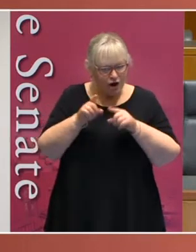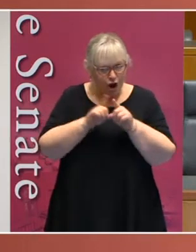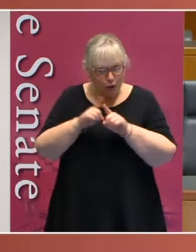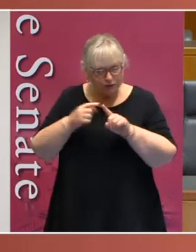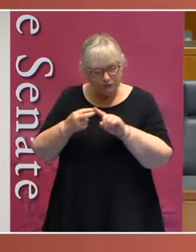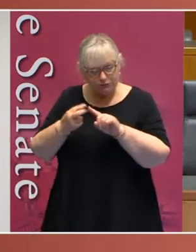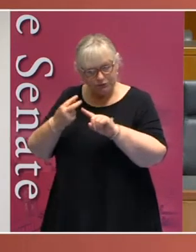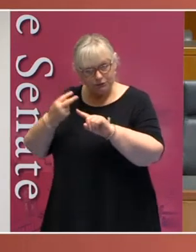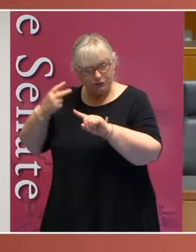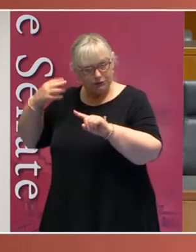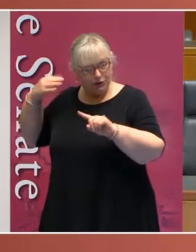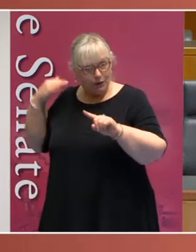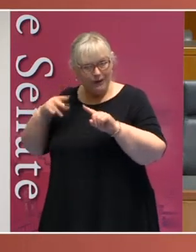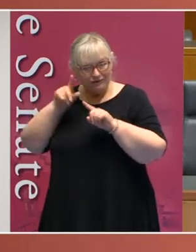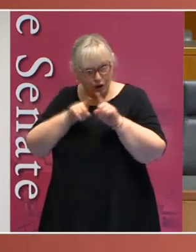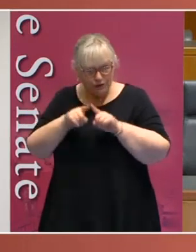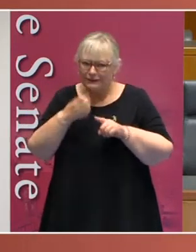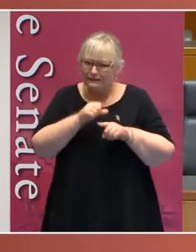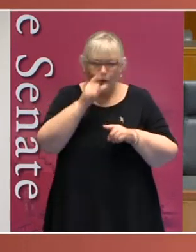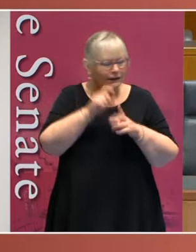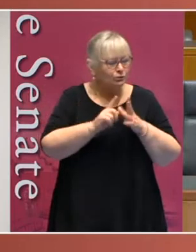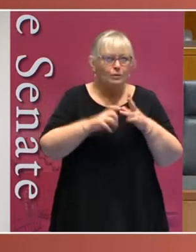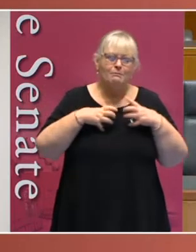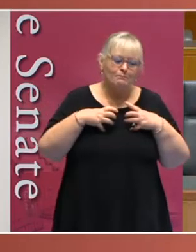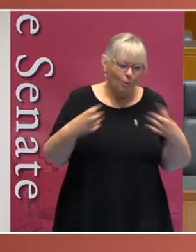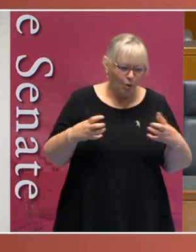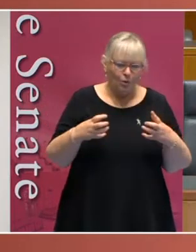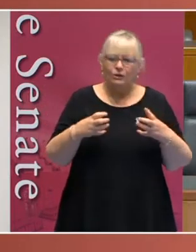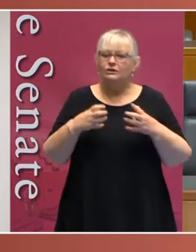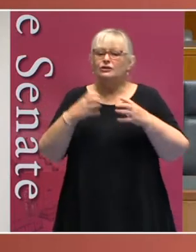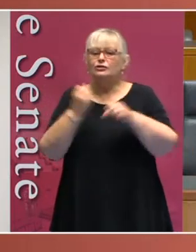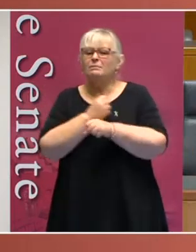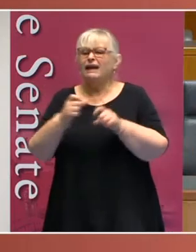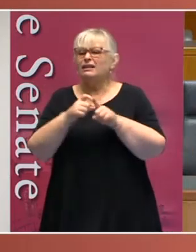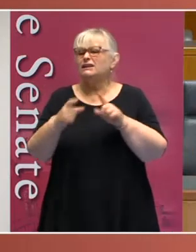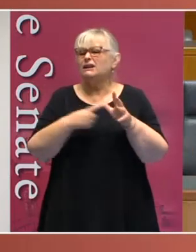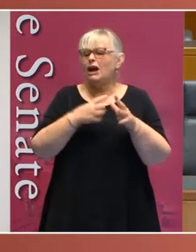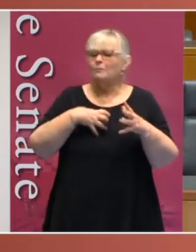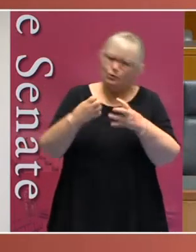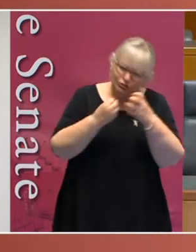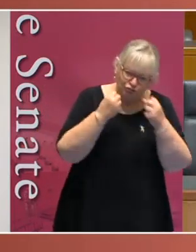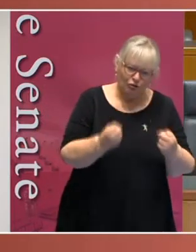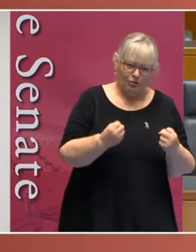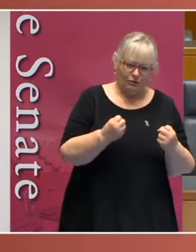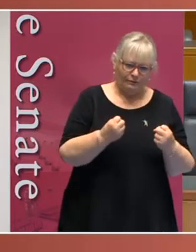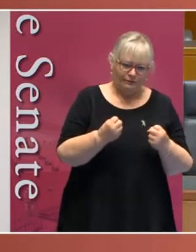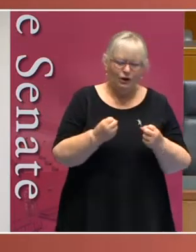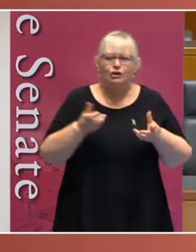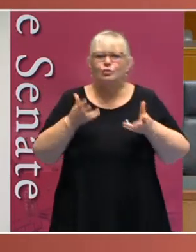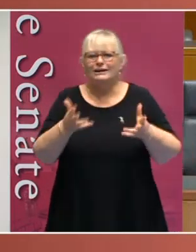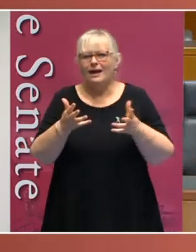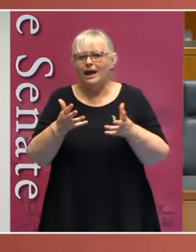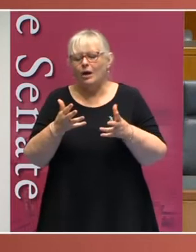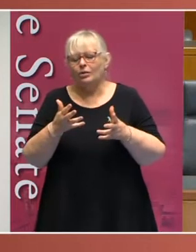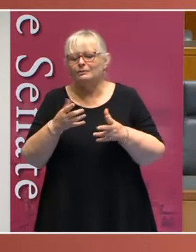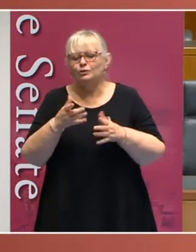more that we could do to strengthen laws like the Disability Discrimination Act, to enable them to